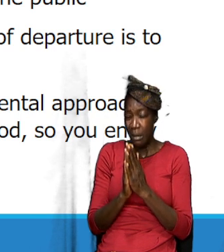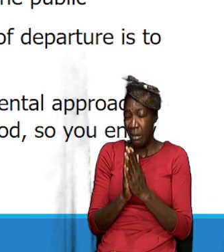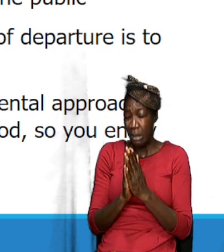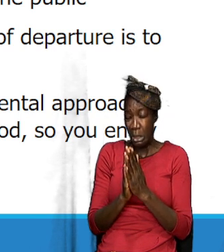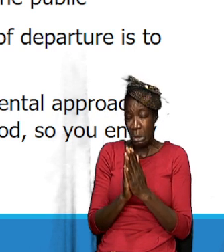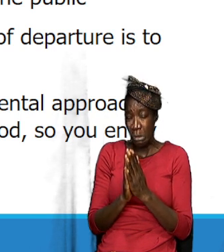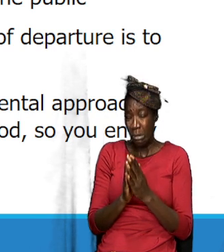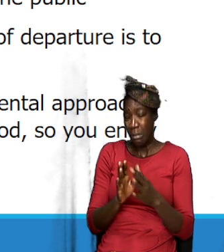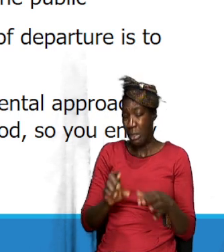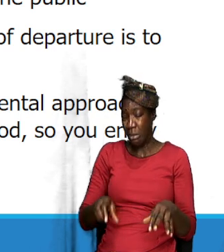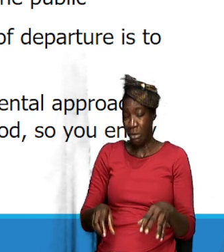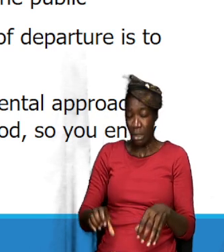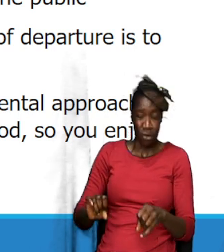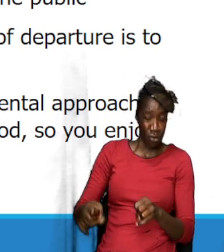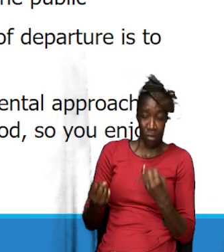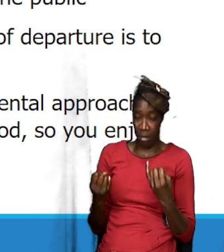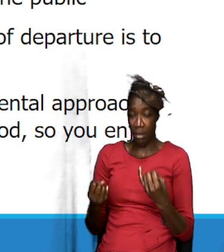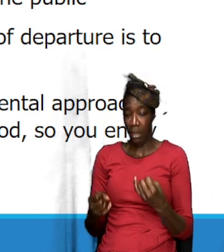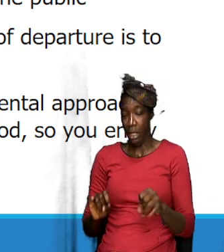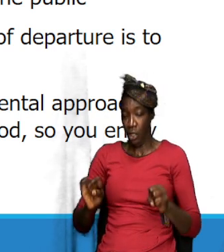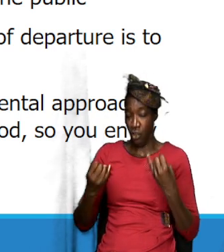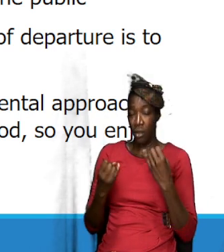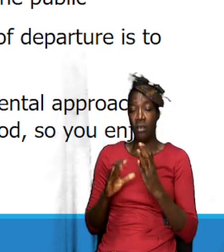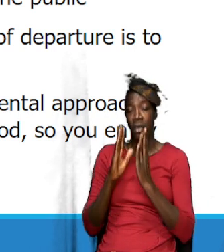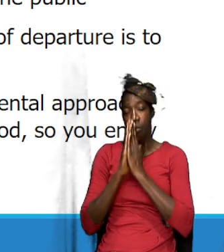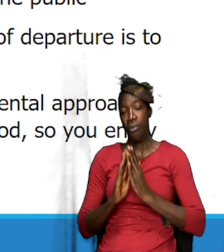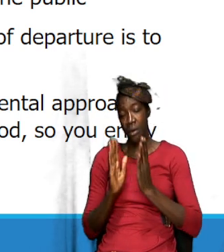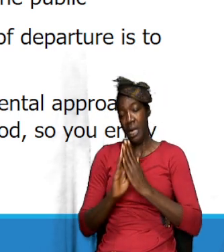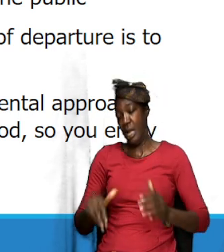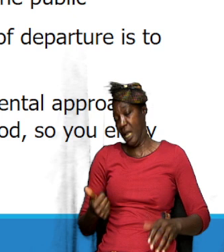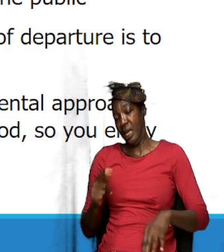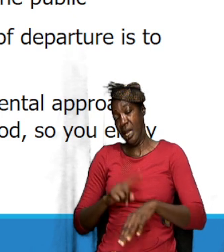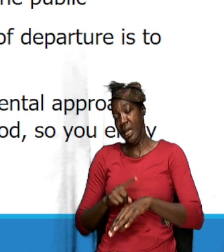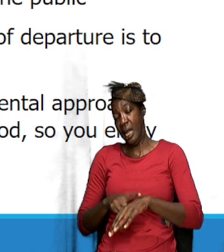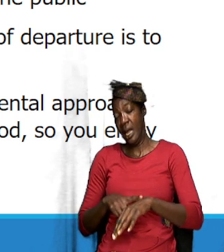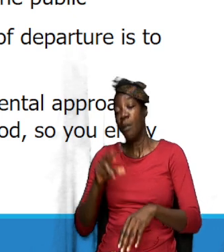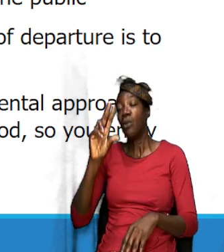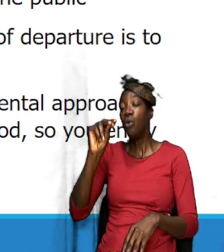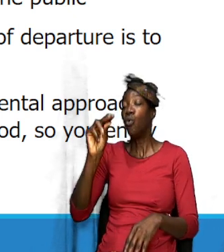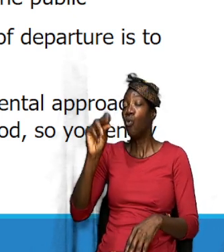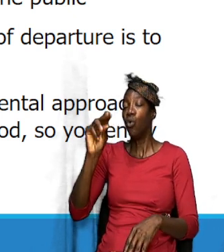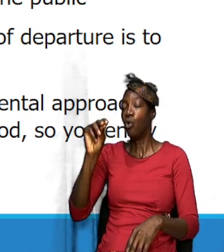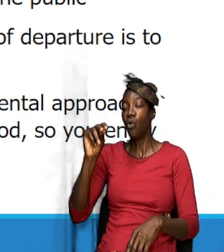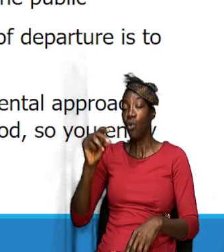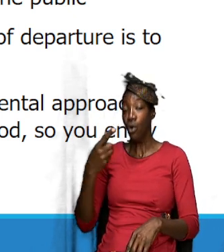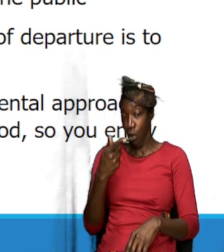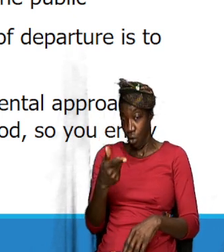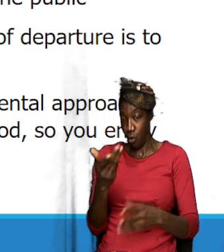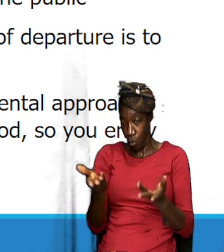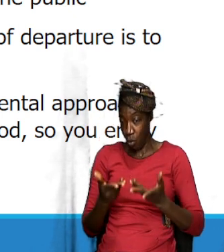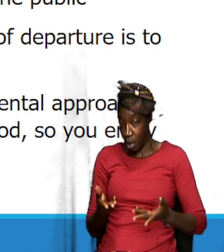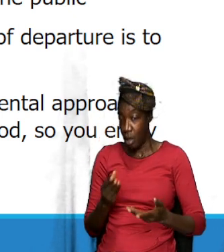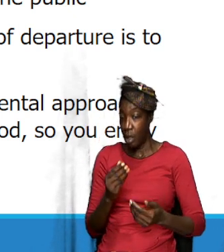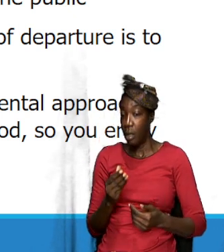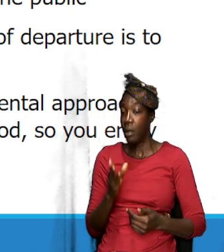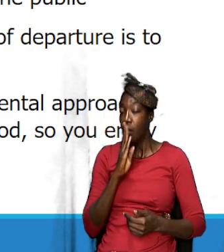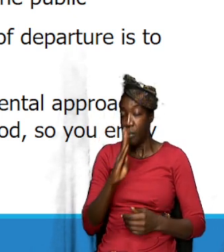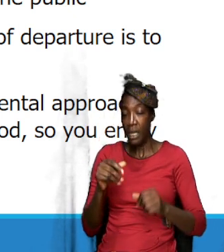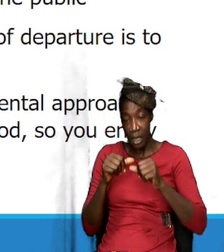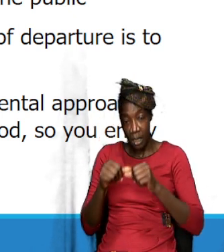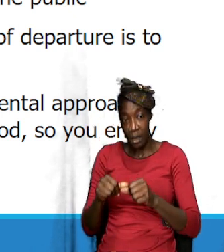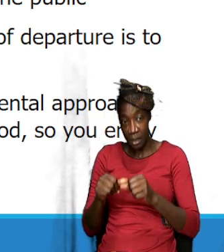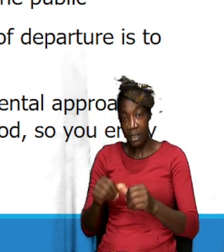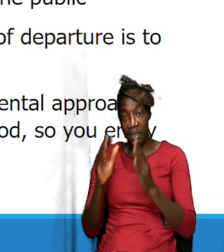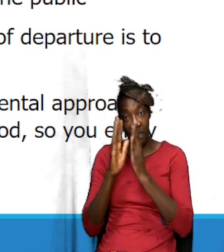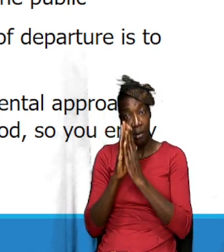believe it should be haphazard where you just pray any time, you know. I believe that if you want to be consistent in prayer,